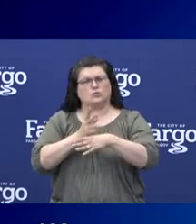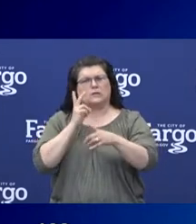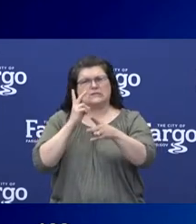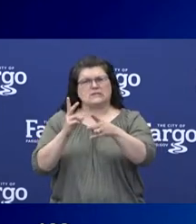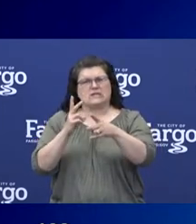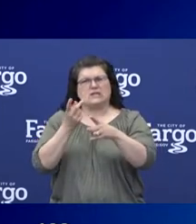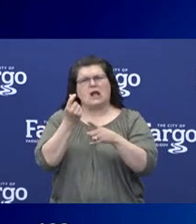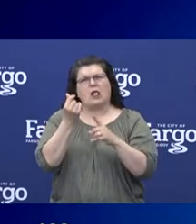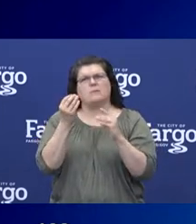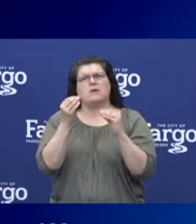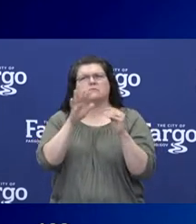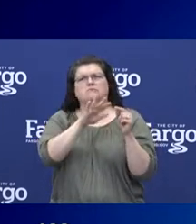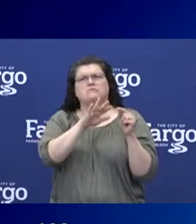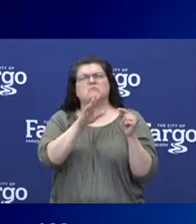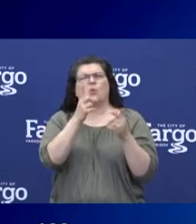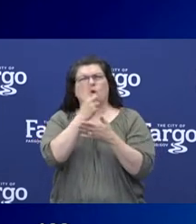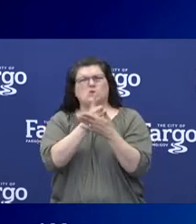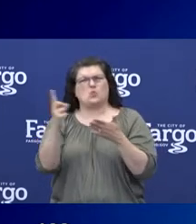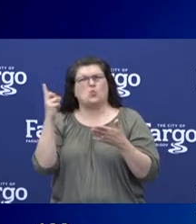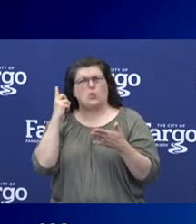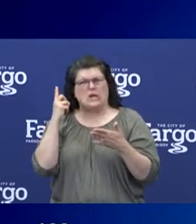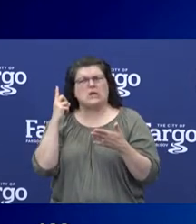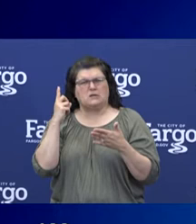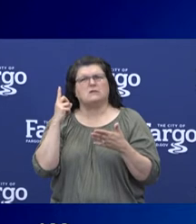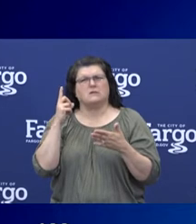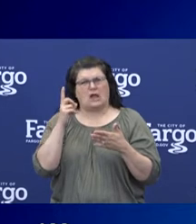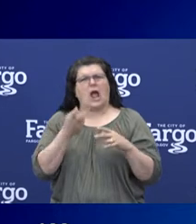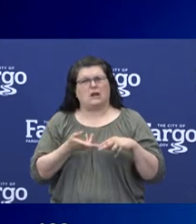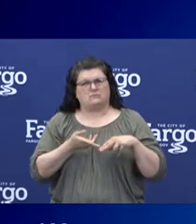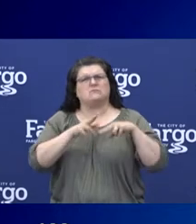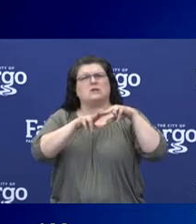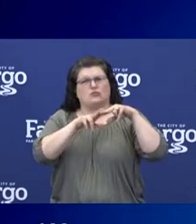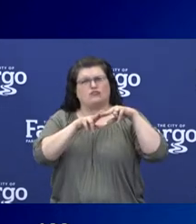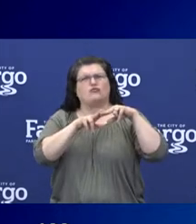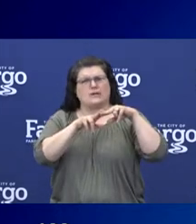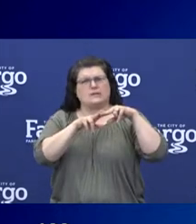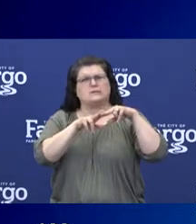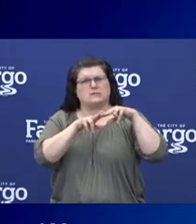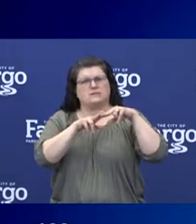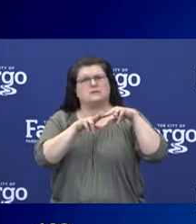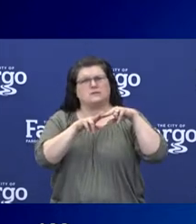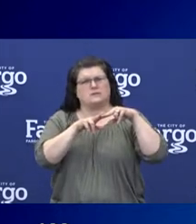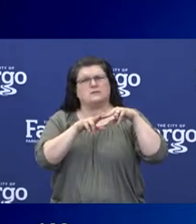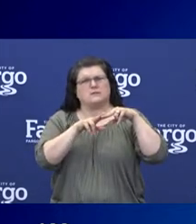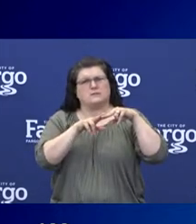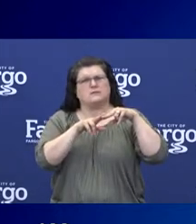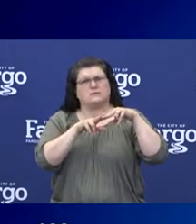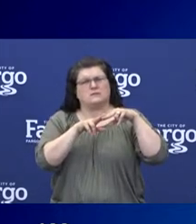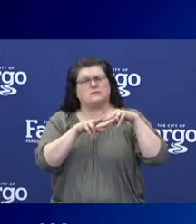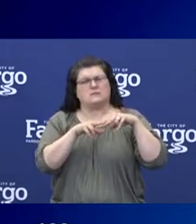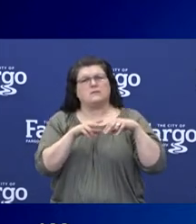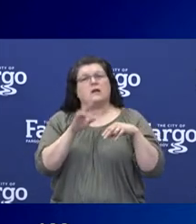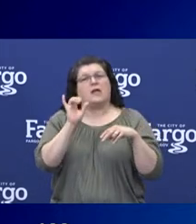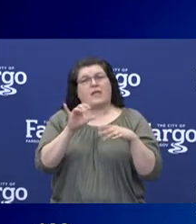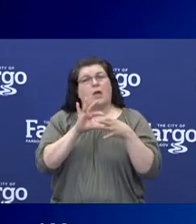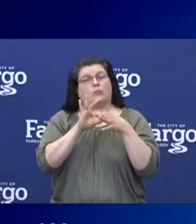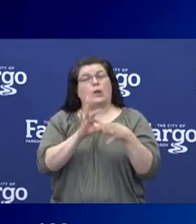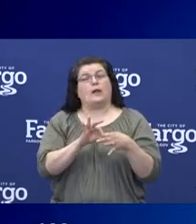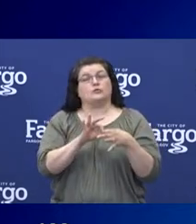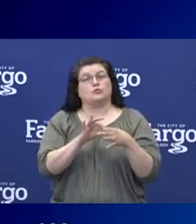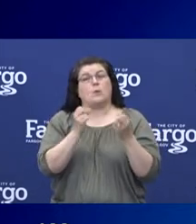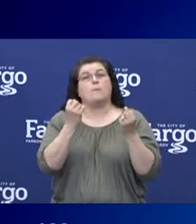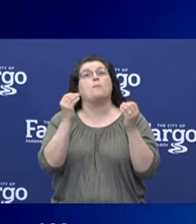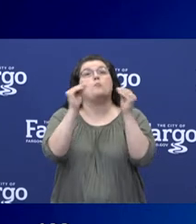a little over a week ago, you know, numbers had gone up somewhat and that was in conjunction with increased